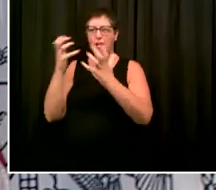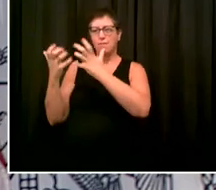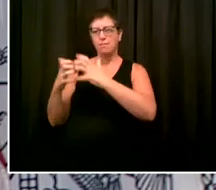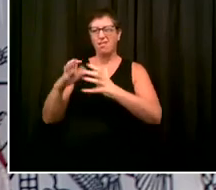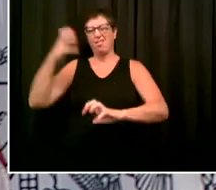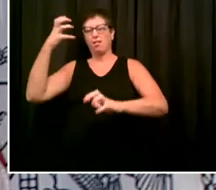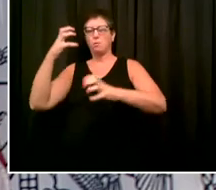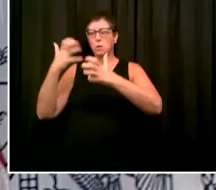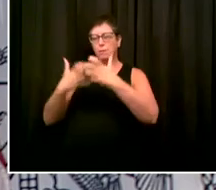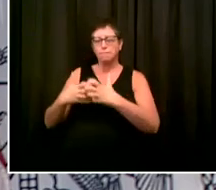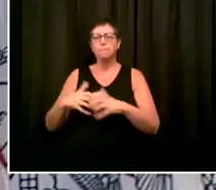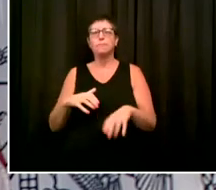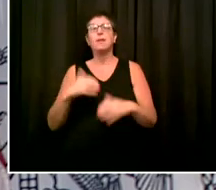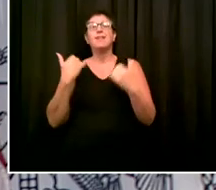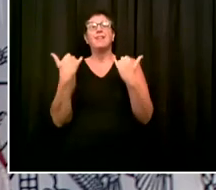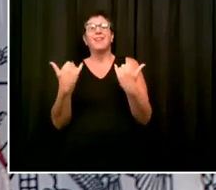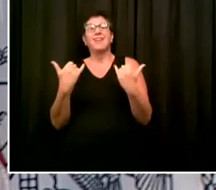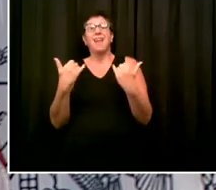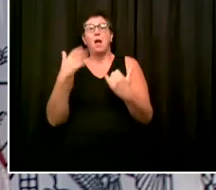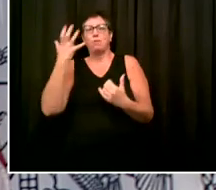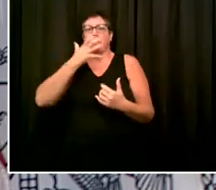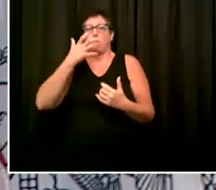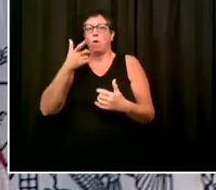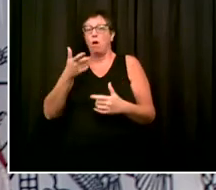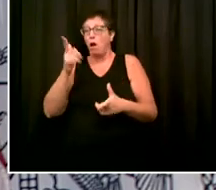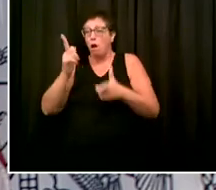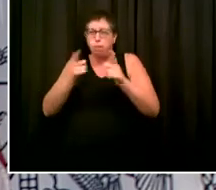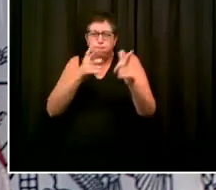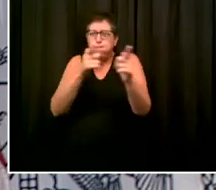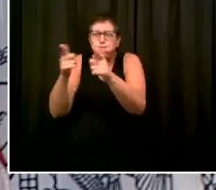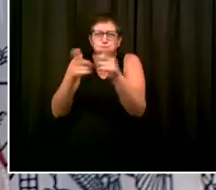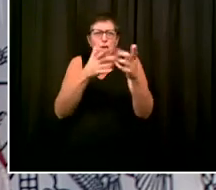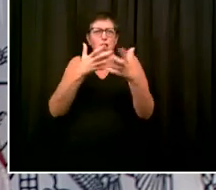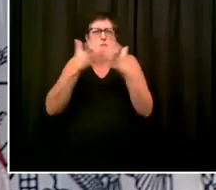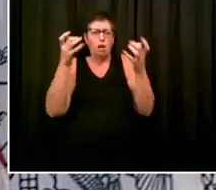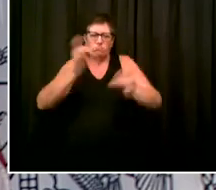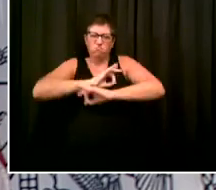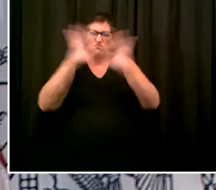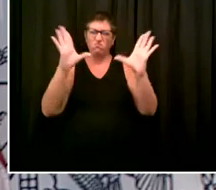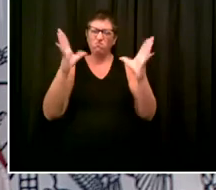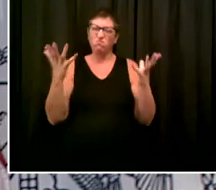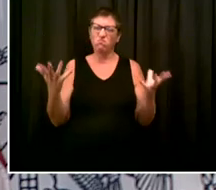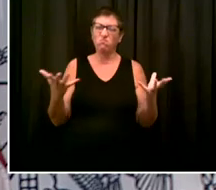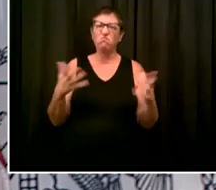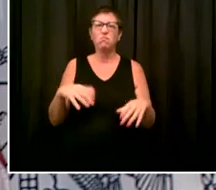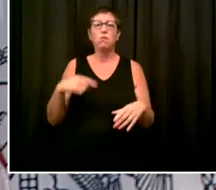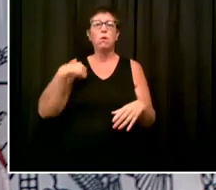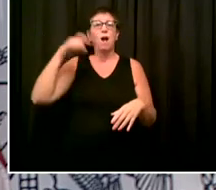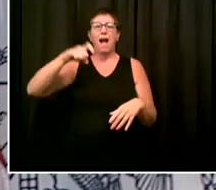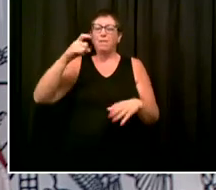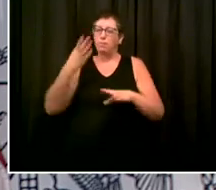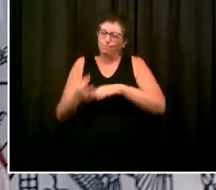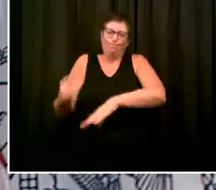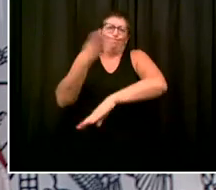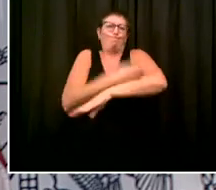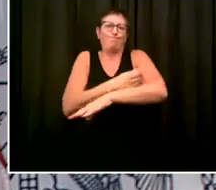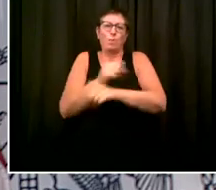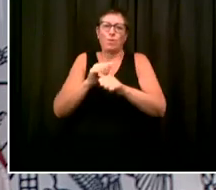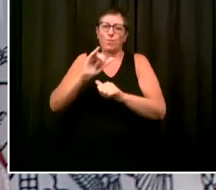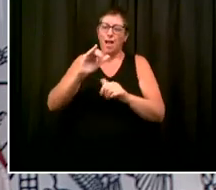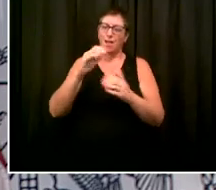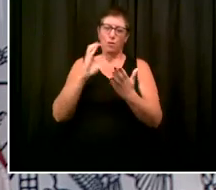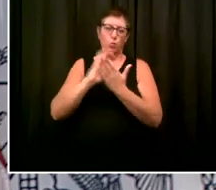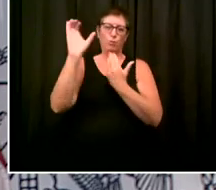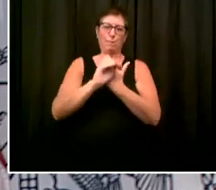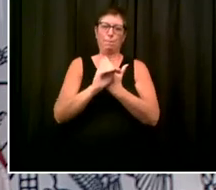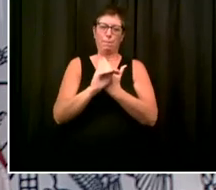heard from so many city council members, so many community leaders that they're deeply, deeply concerned and they want to address both these needs simultaneously.